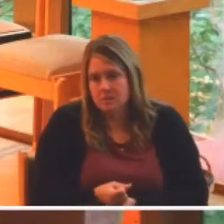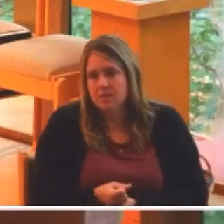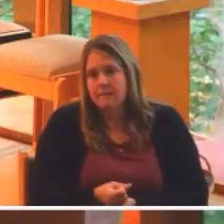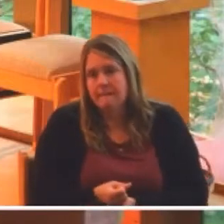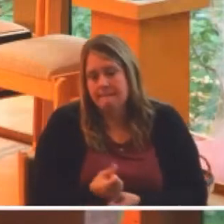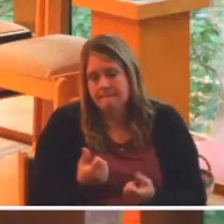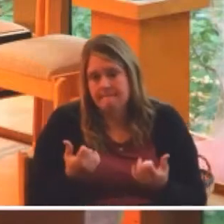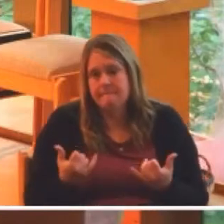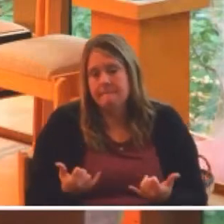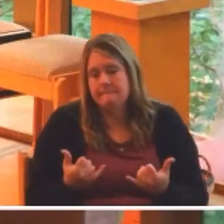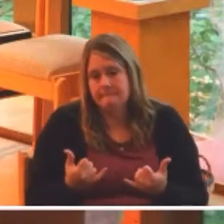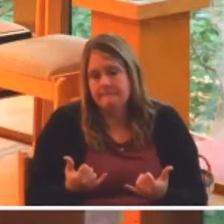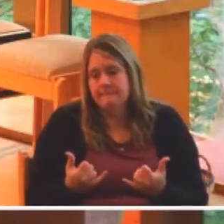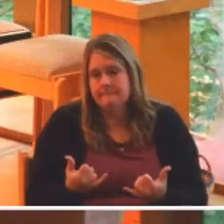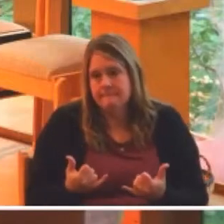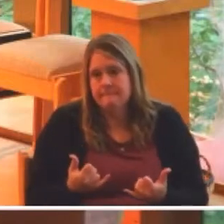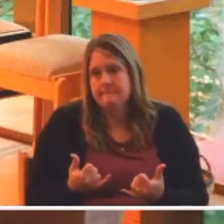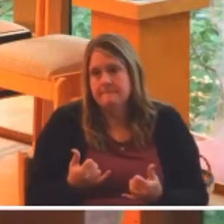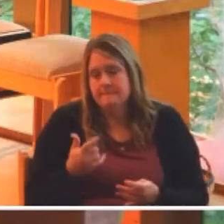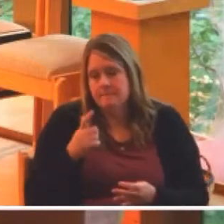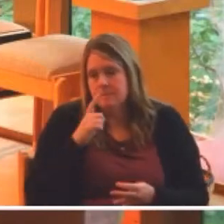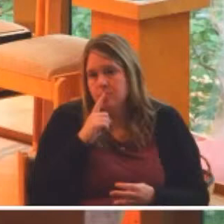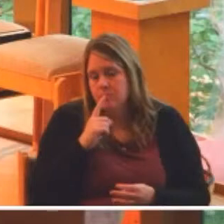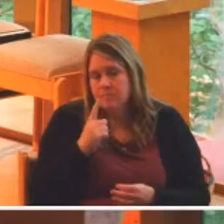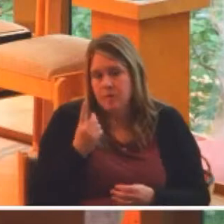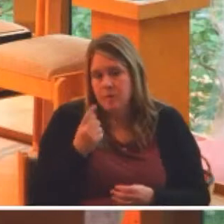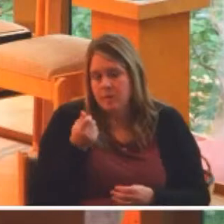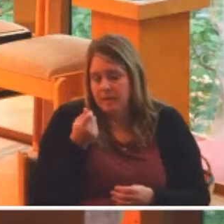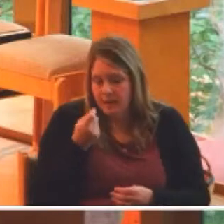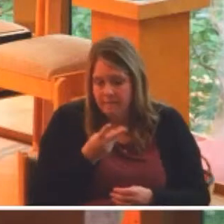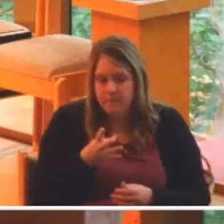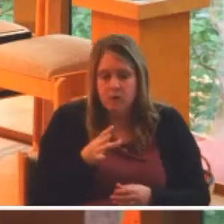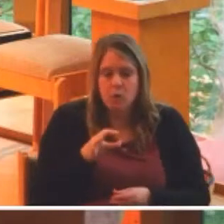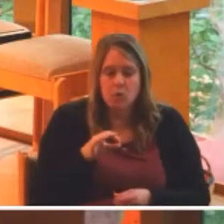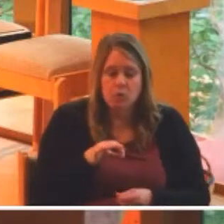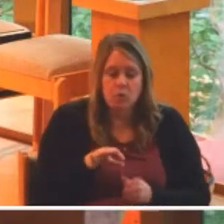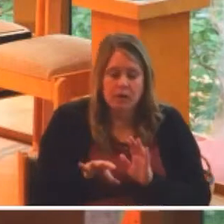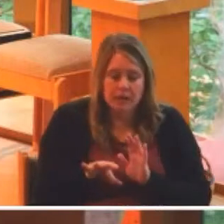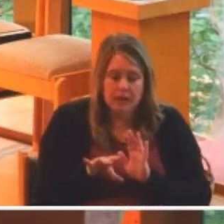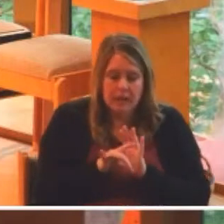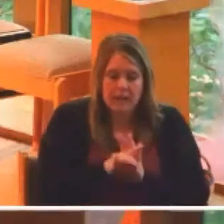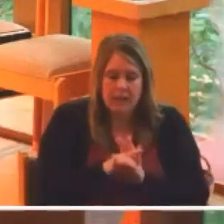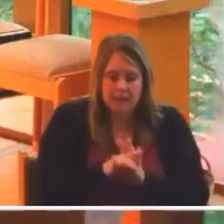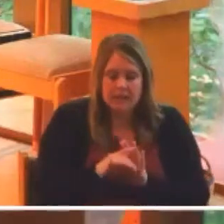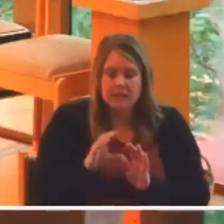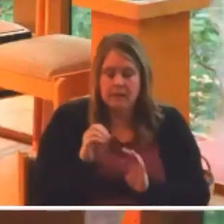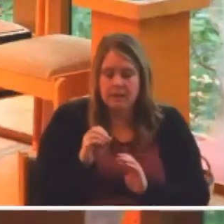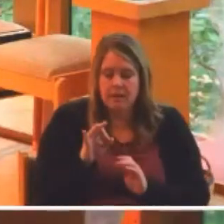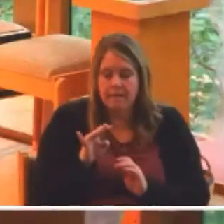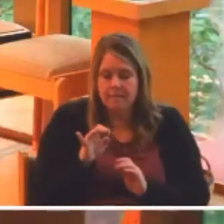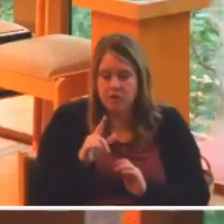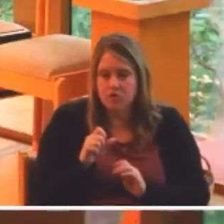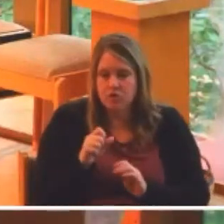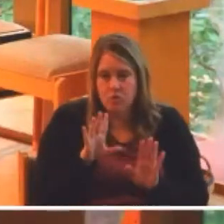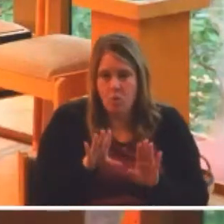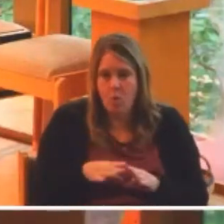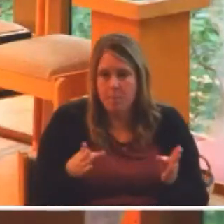right now more than a few elected officials are openly calling upon us to reject this system,